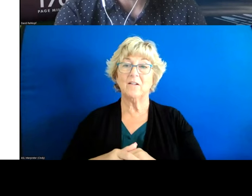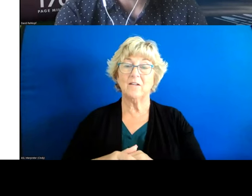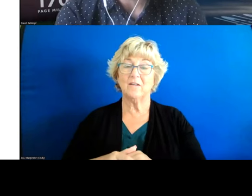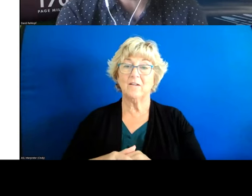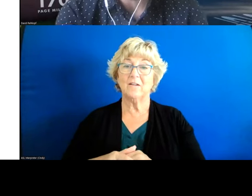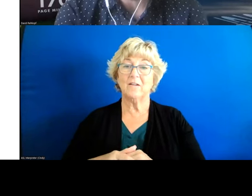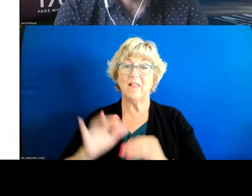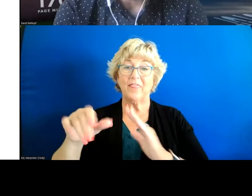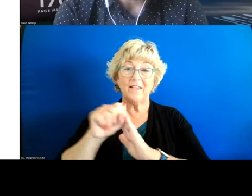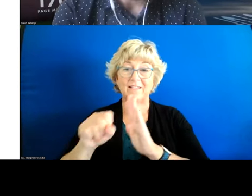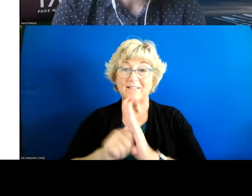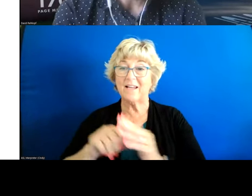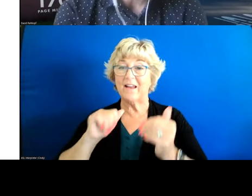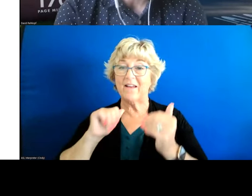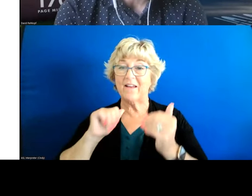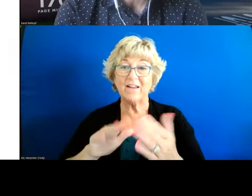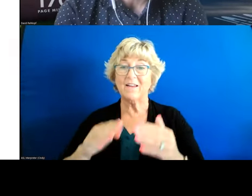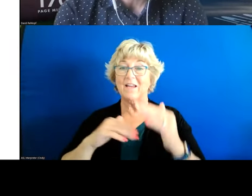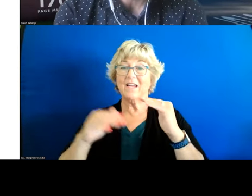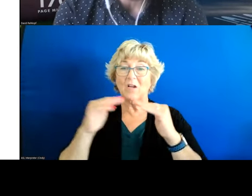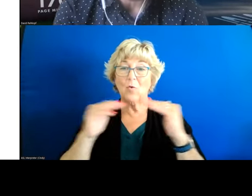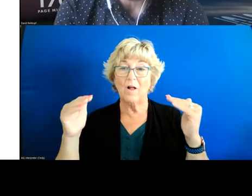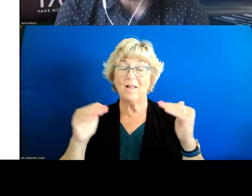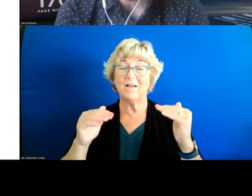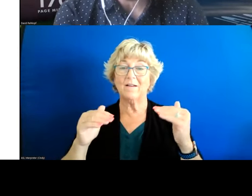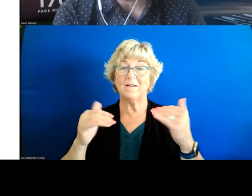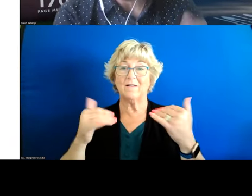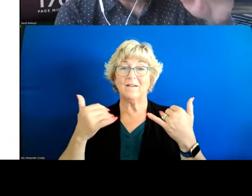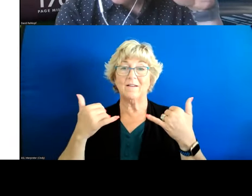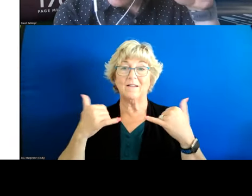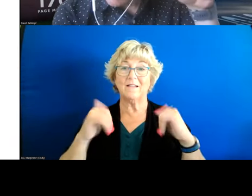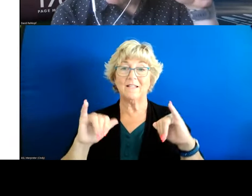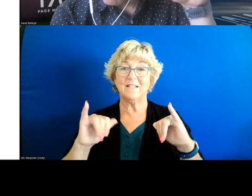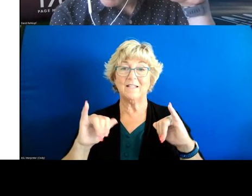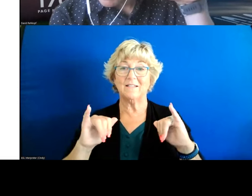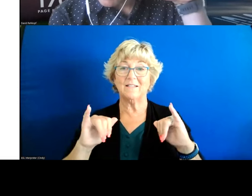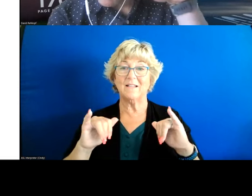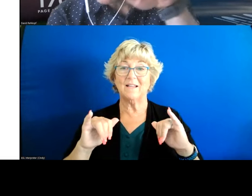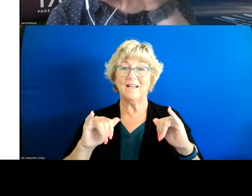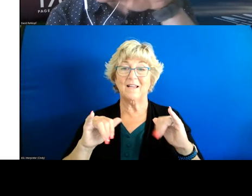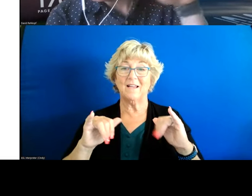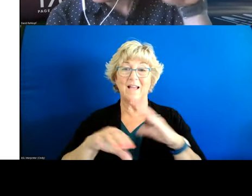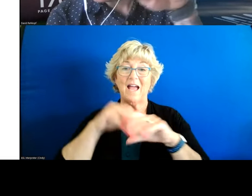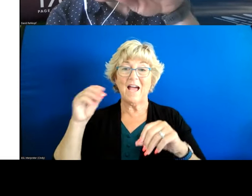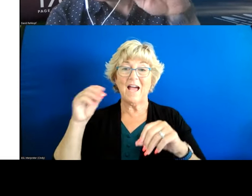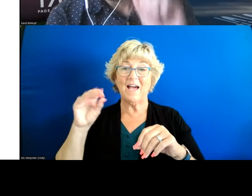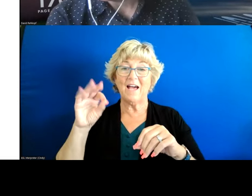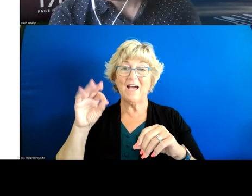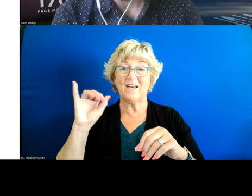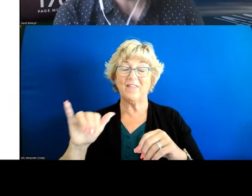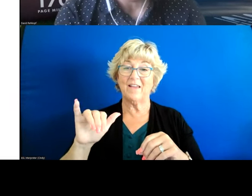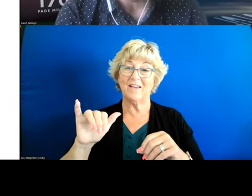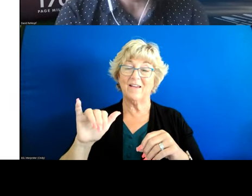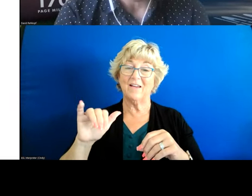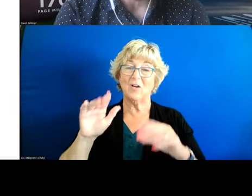has been facing in terms of income inequality and things kind of still coming out of the great recession uh we've been kind of on a slight sort of downward